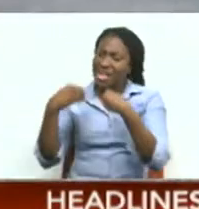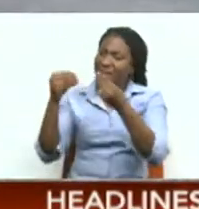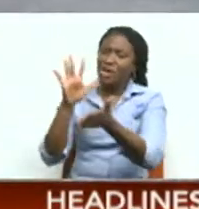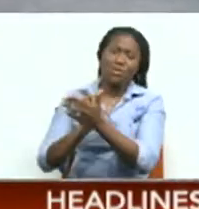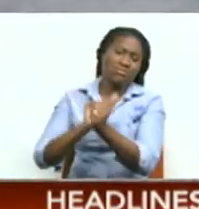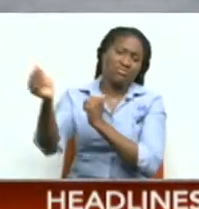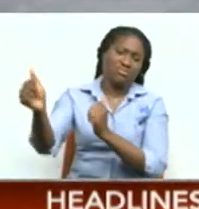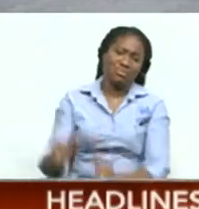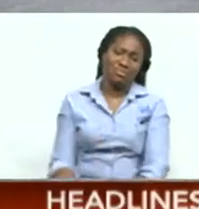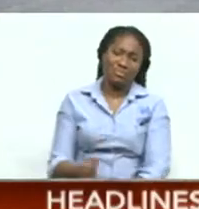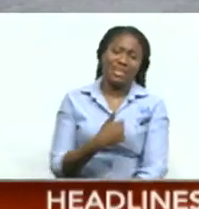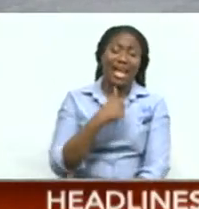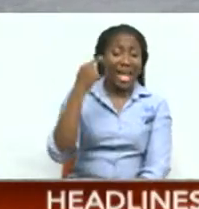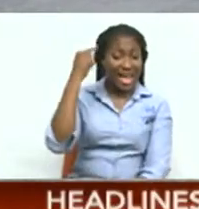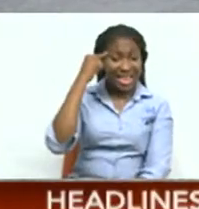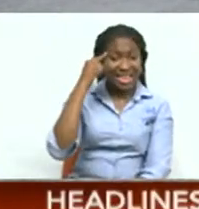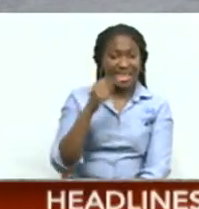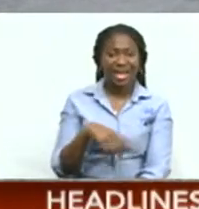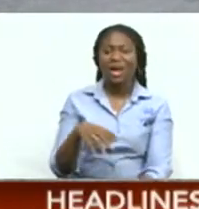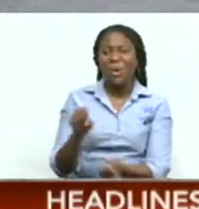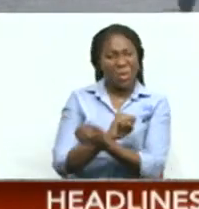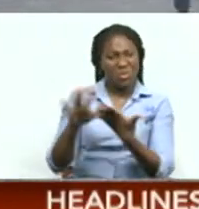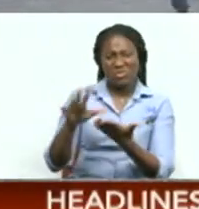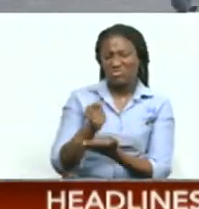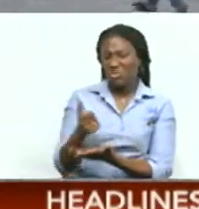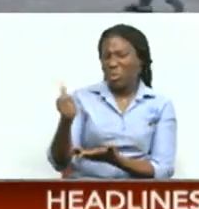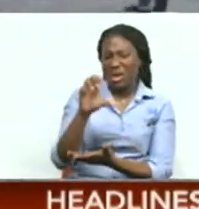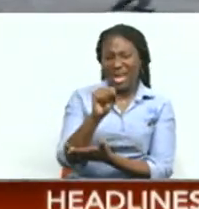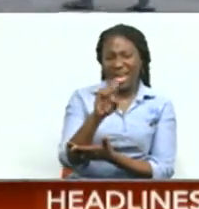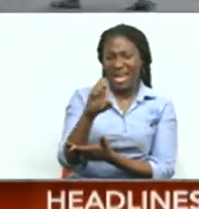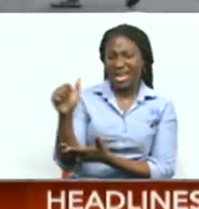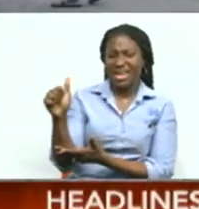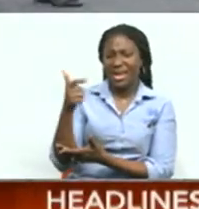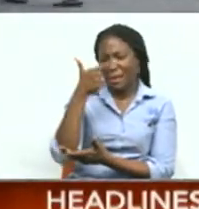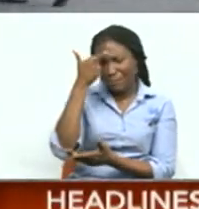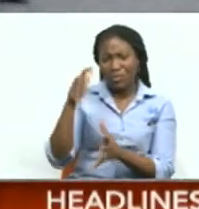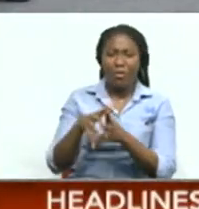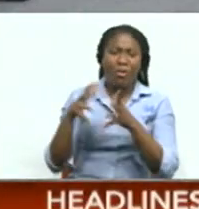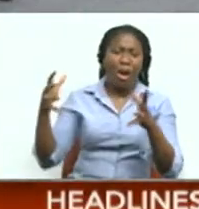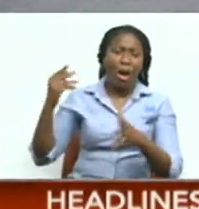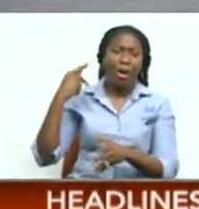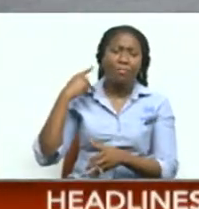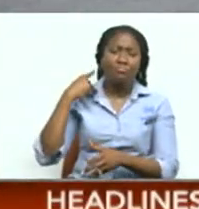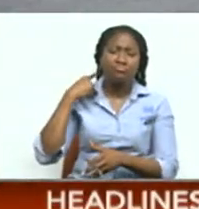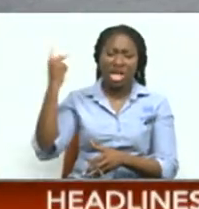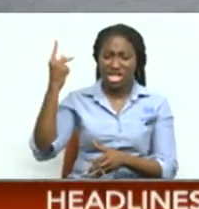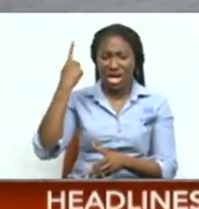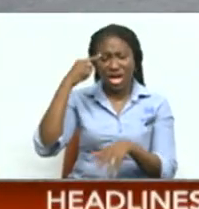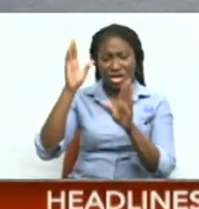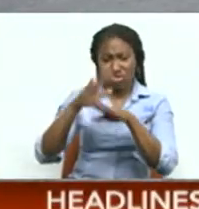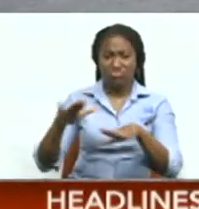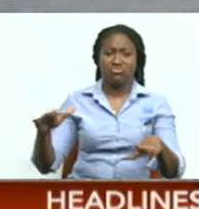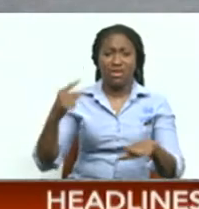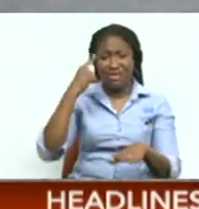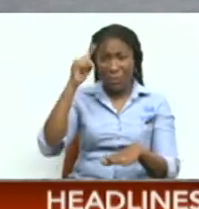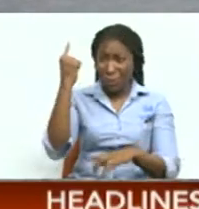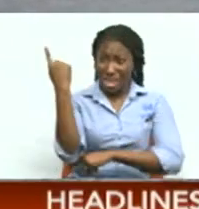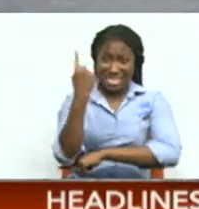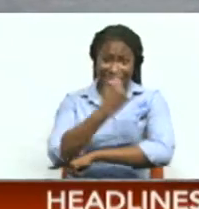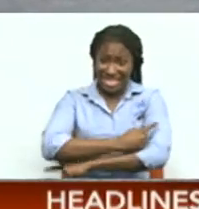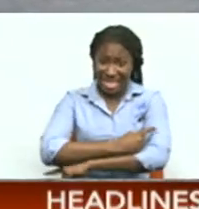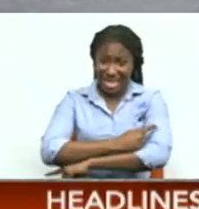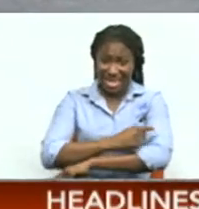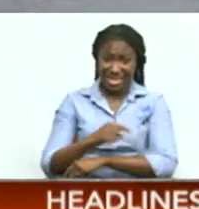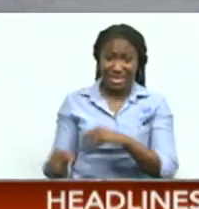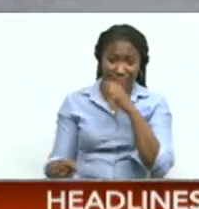grade. I think it should be abolished. It's one, it's a lot of peer pressure on kids for this one day, leading up to this